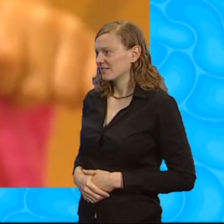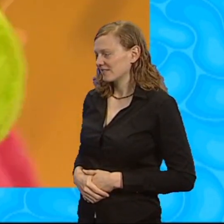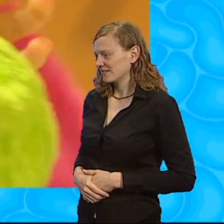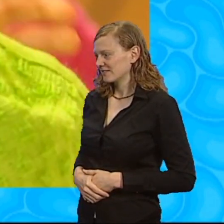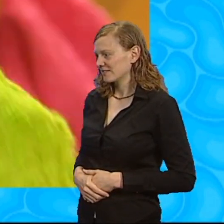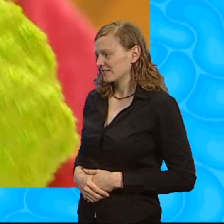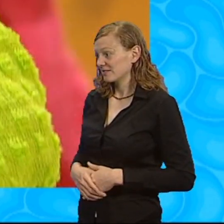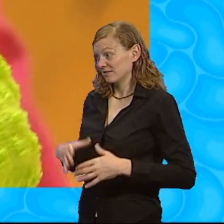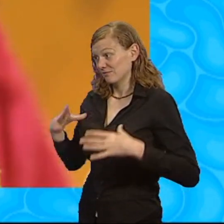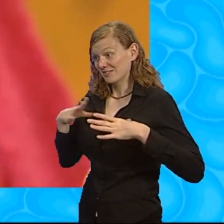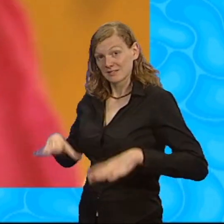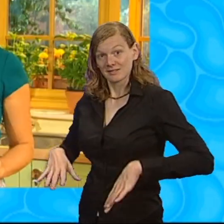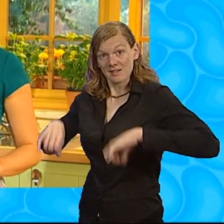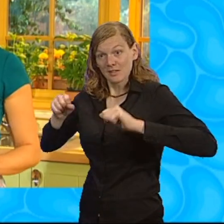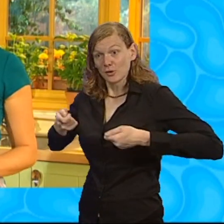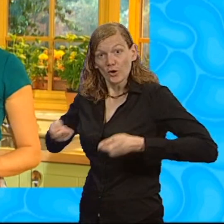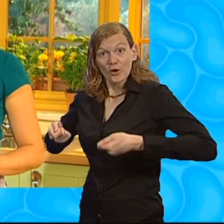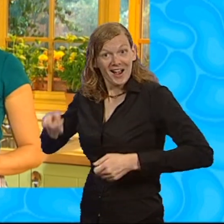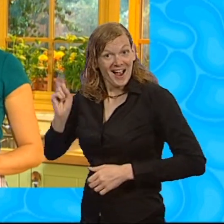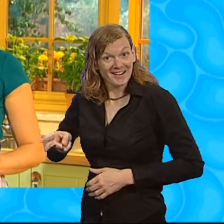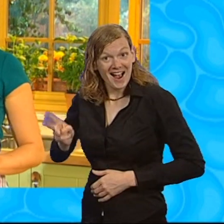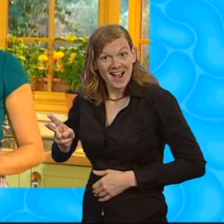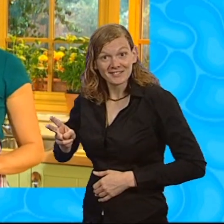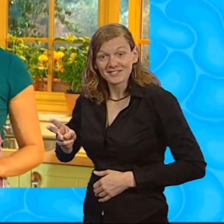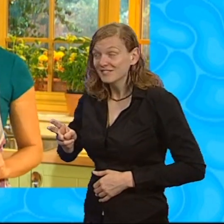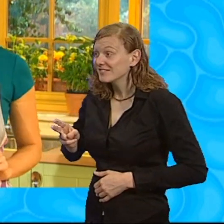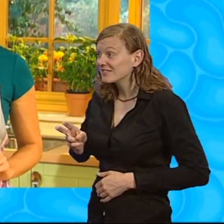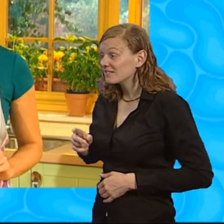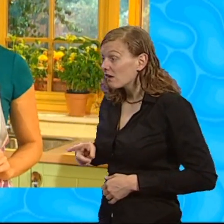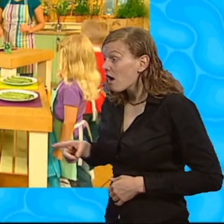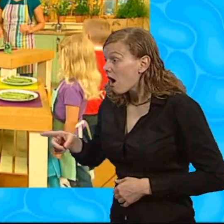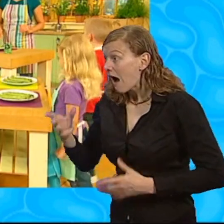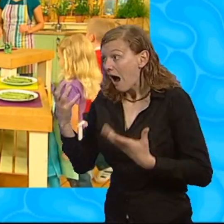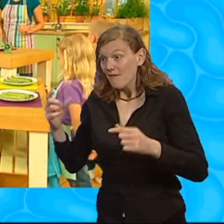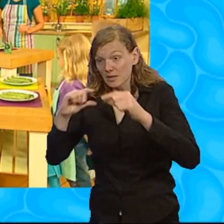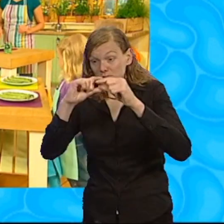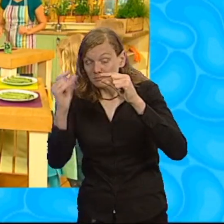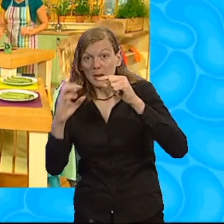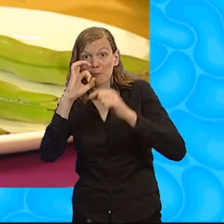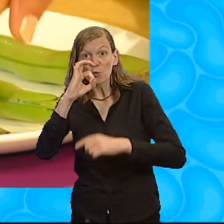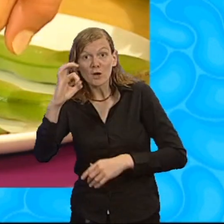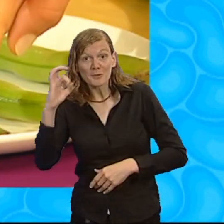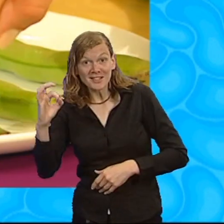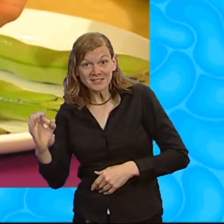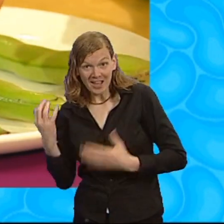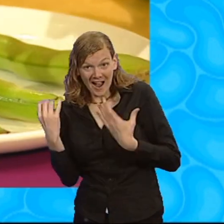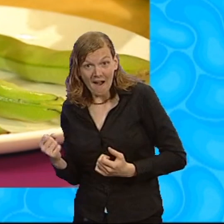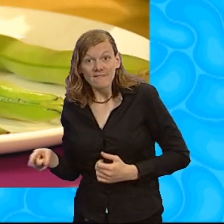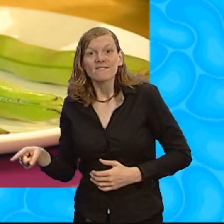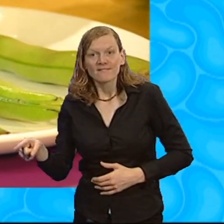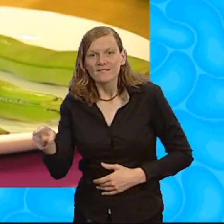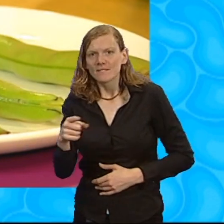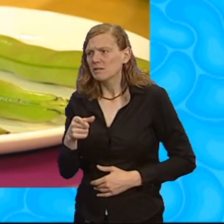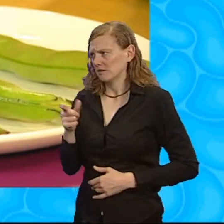Now we've washed our hands and we're back in the kitchen and ready to start cooking again. So, we've got our broad beans here, but we're not going to eat this